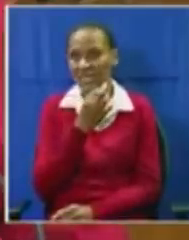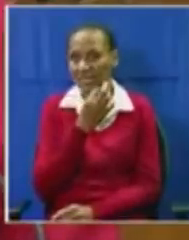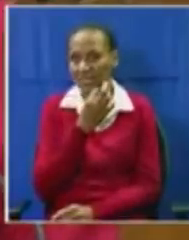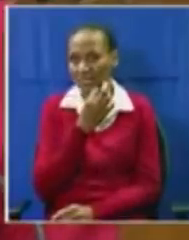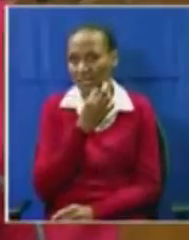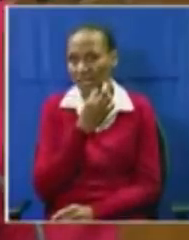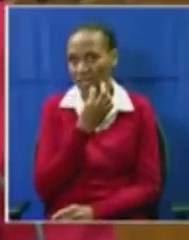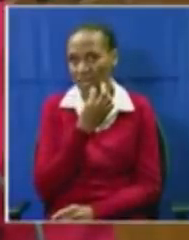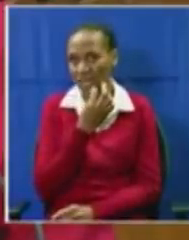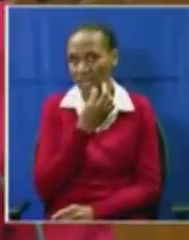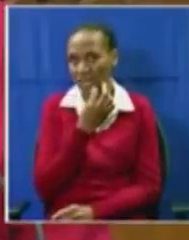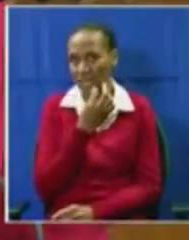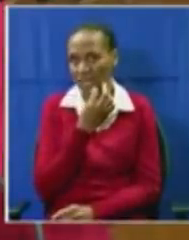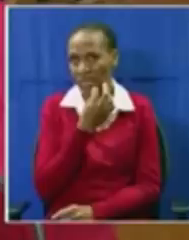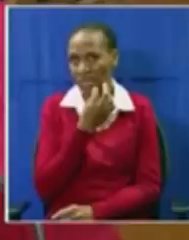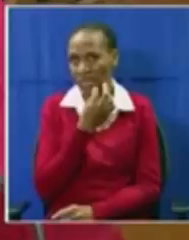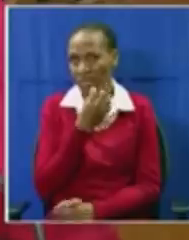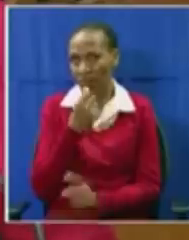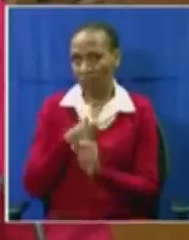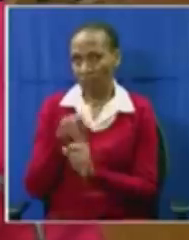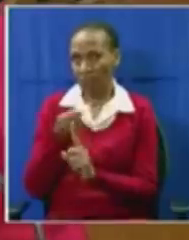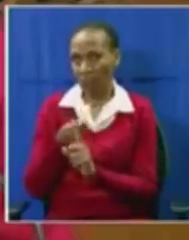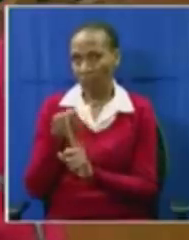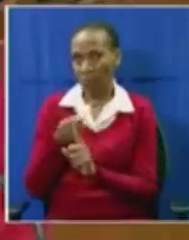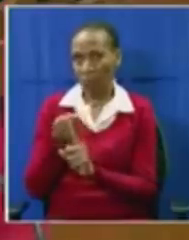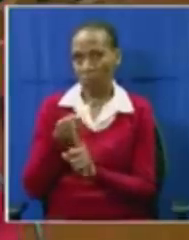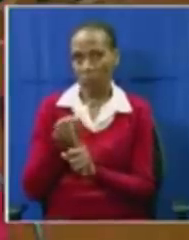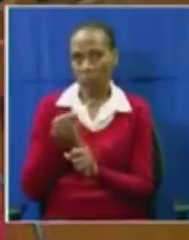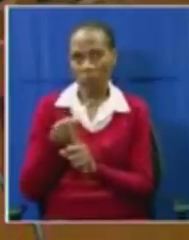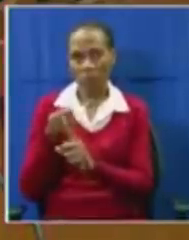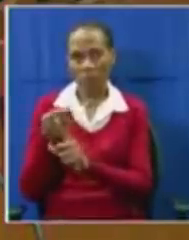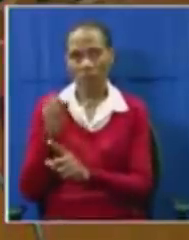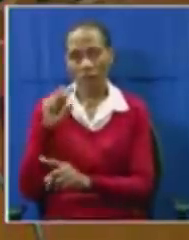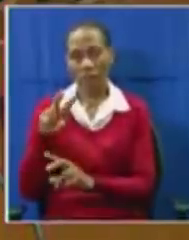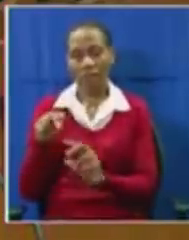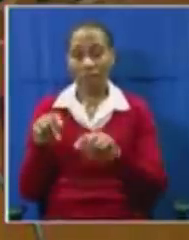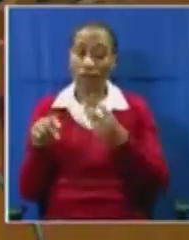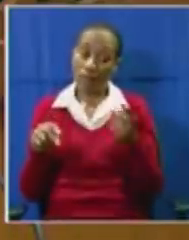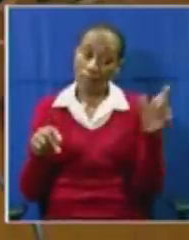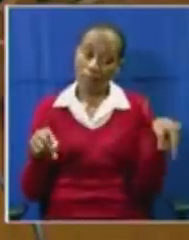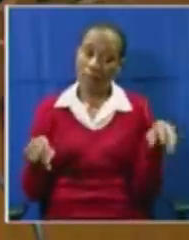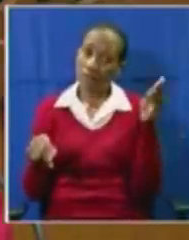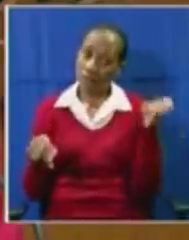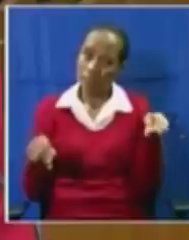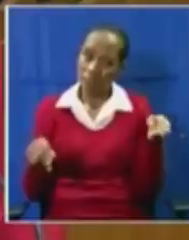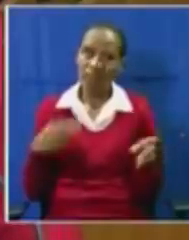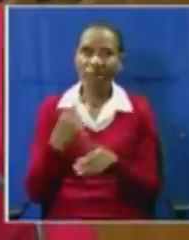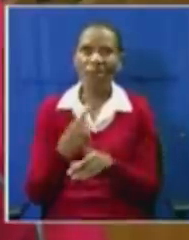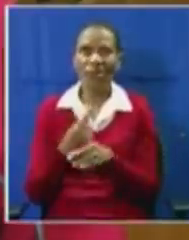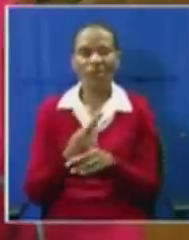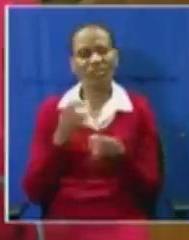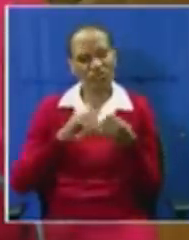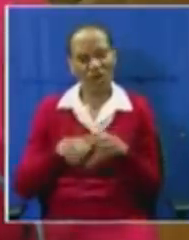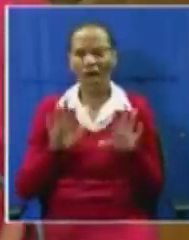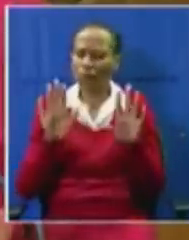And we fought a valiant battle. But obviously there was someone who tried to avoid it and tried to calm